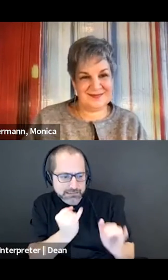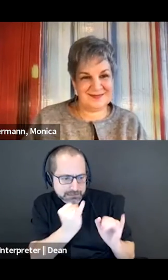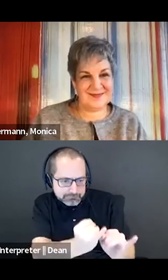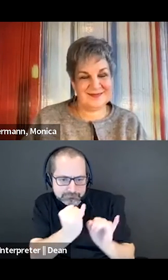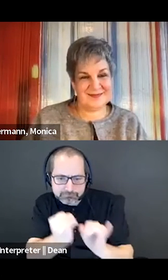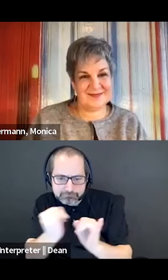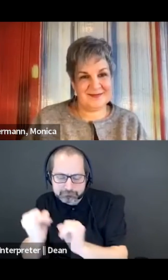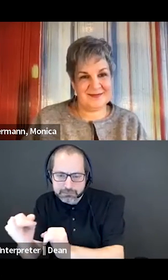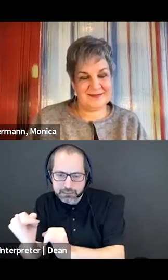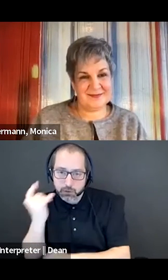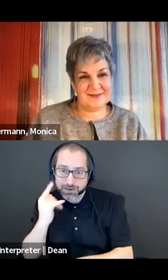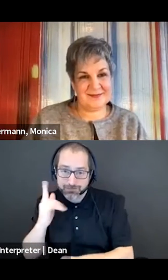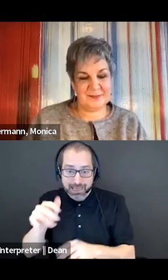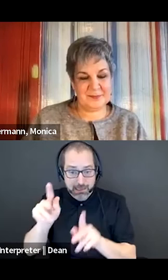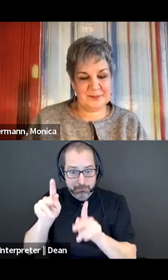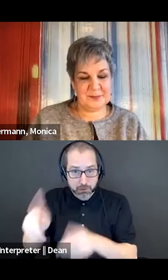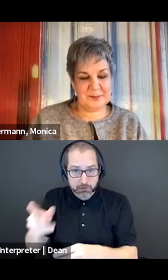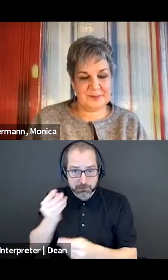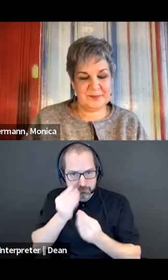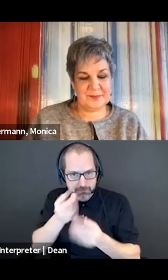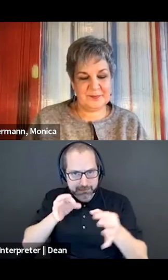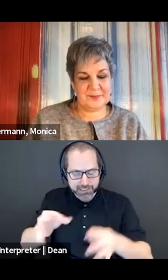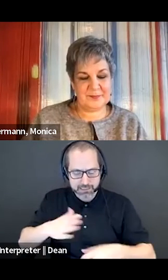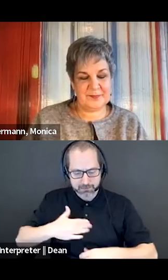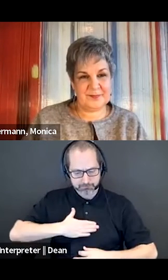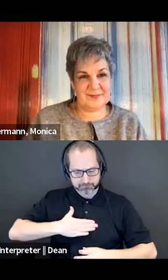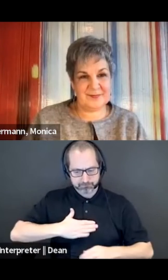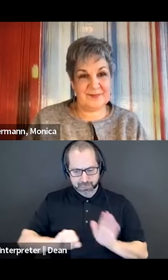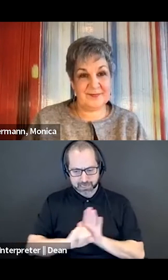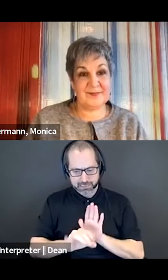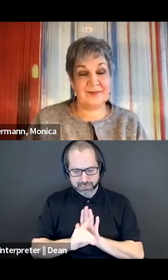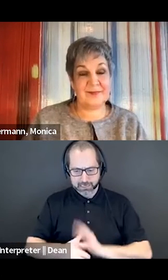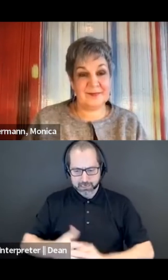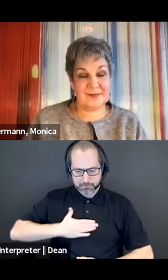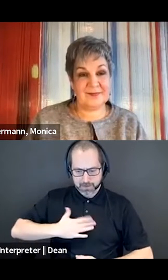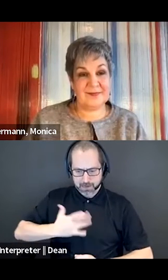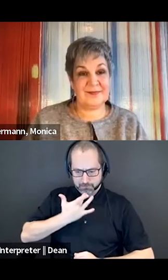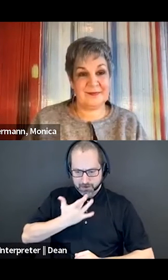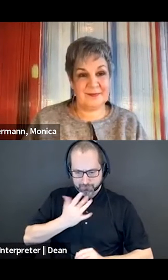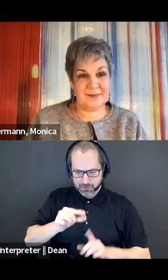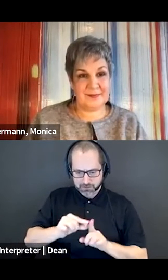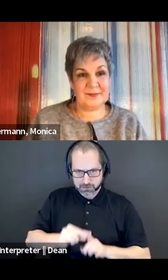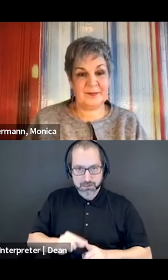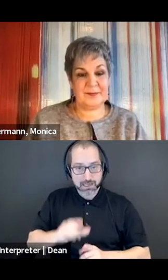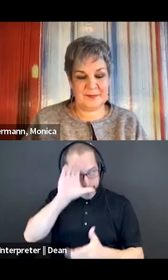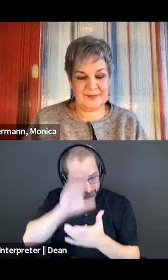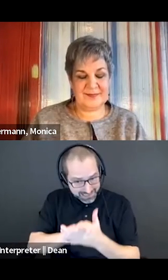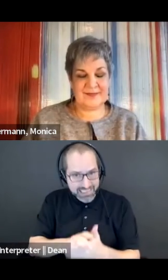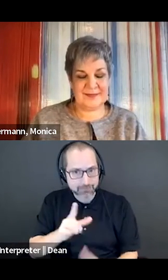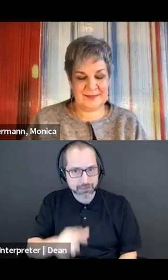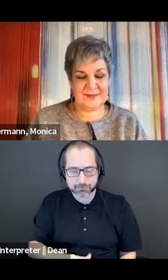identity, when they tell you how they prefer to be referenced, believe them, don't correct them.